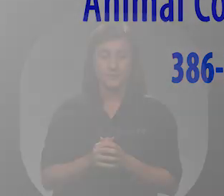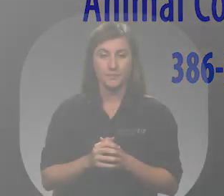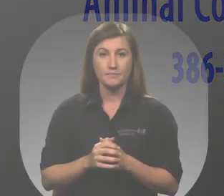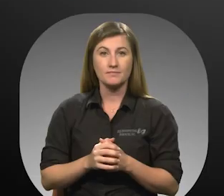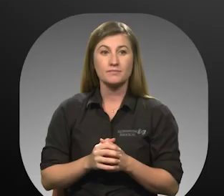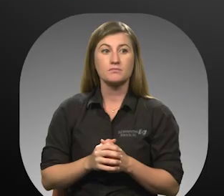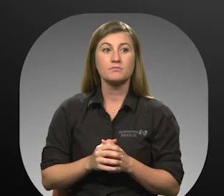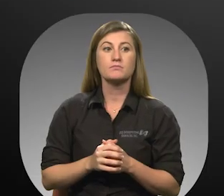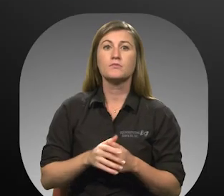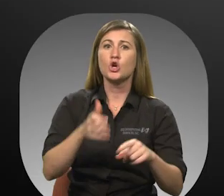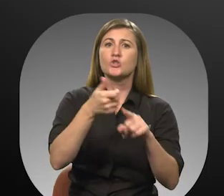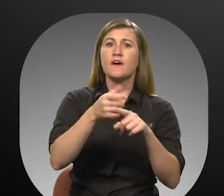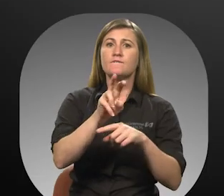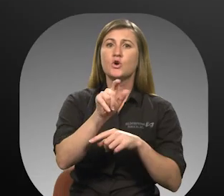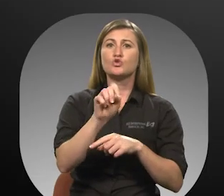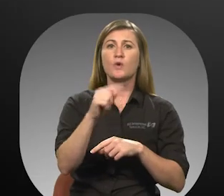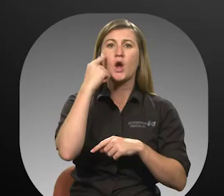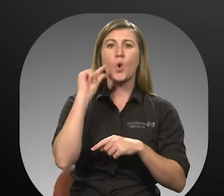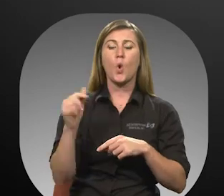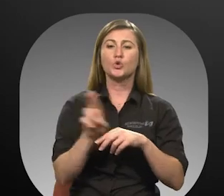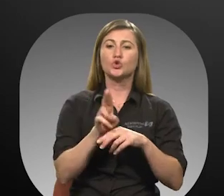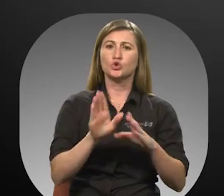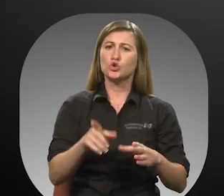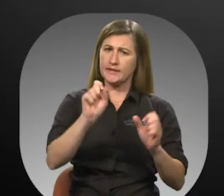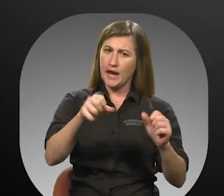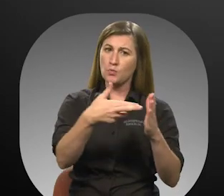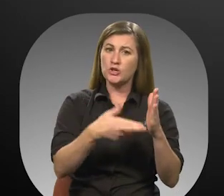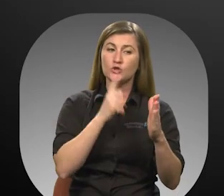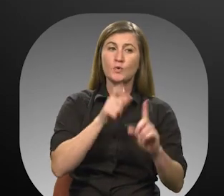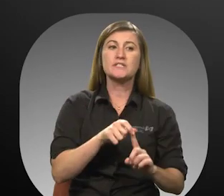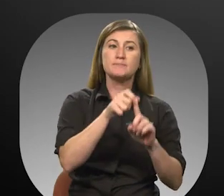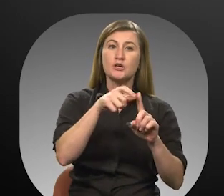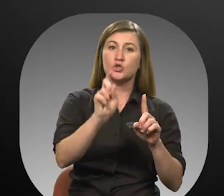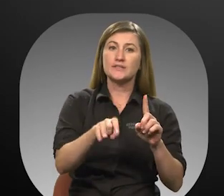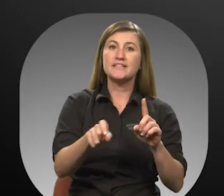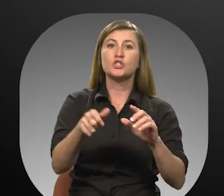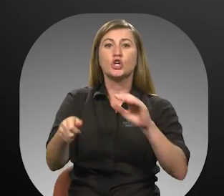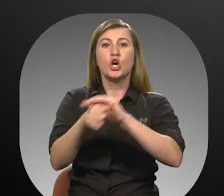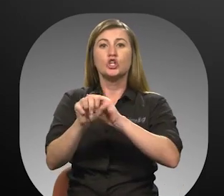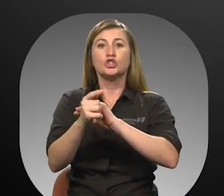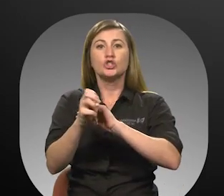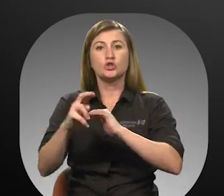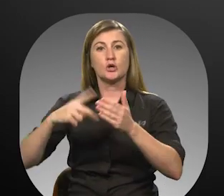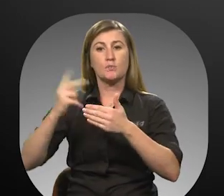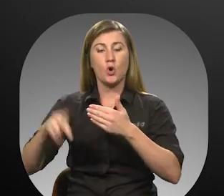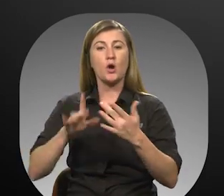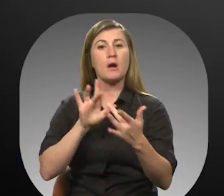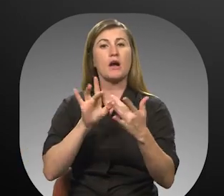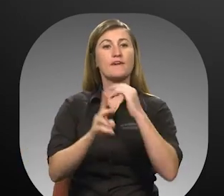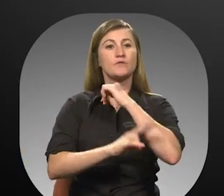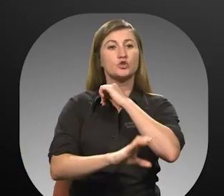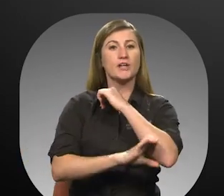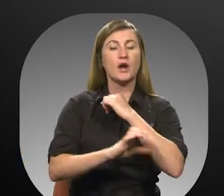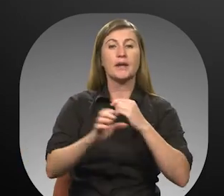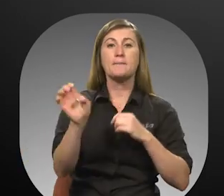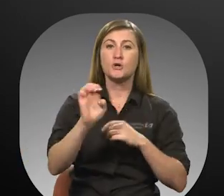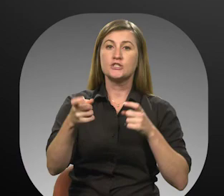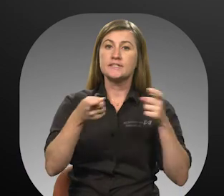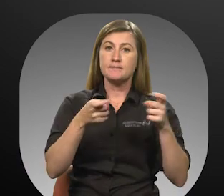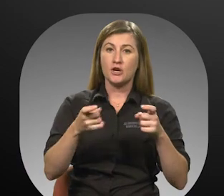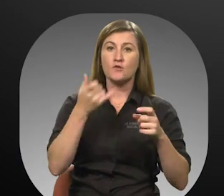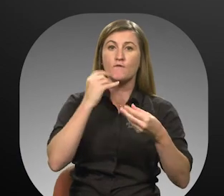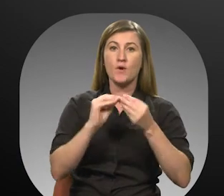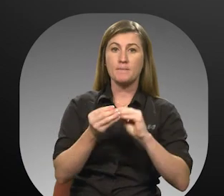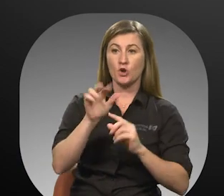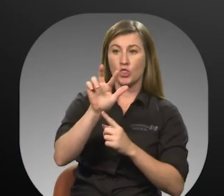27. a VOTRAN Gold user, you should register for the Special Needs Shelter Program. Contact Volusia County Emergency Management